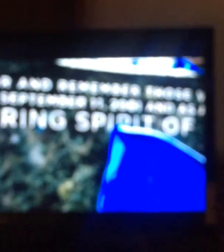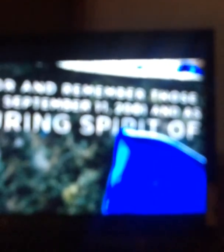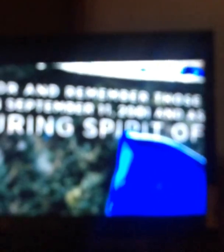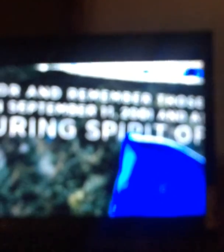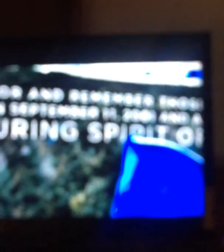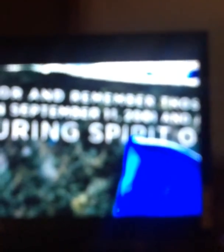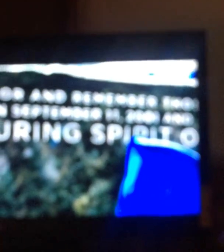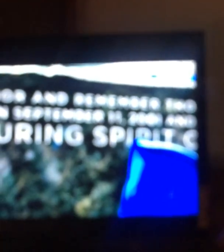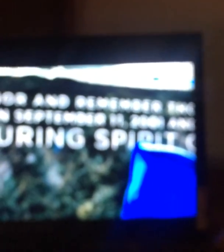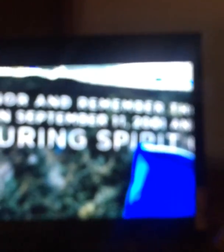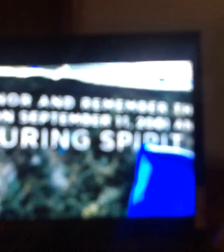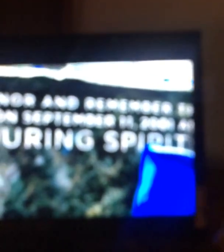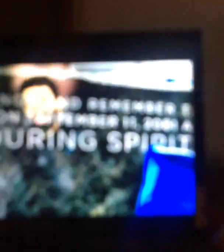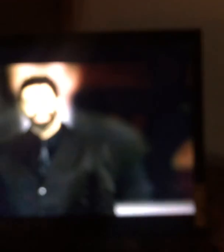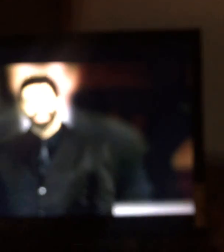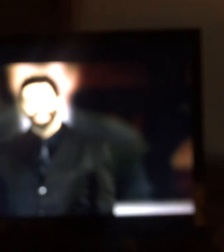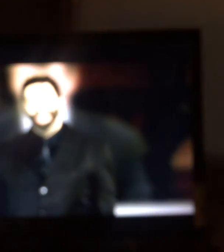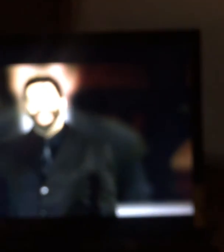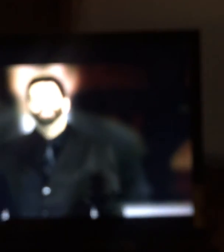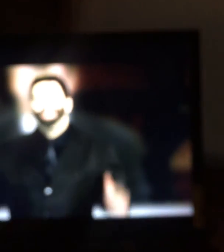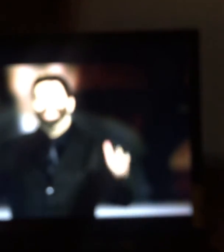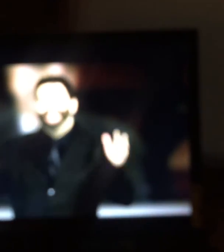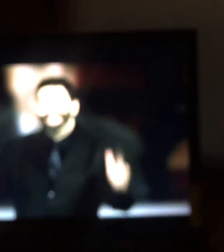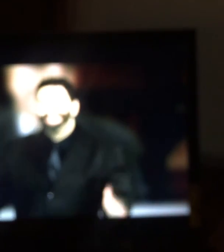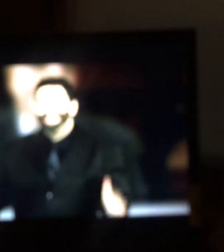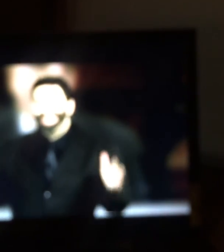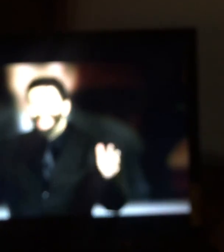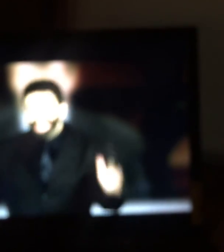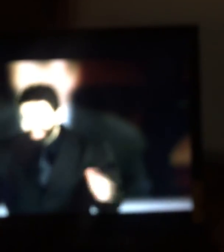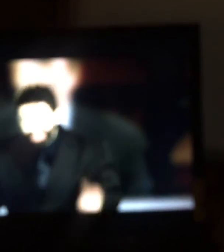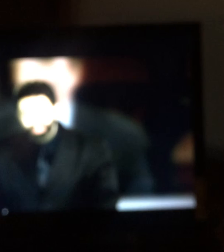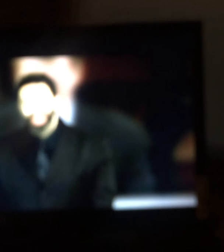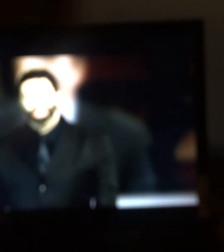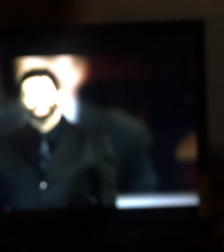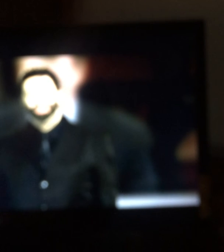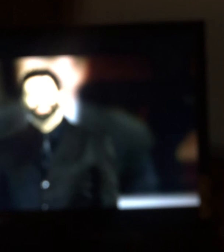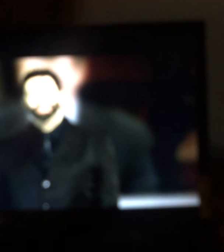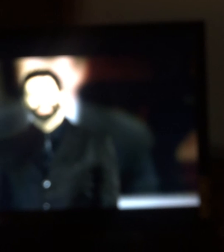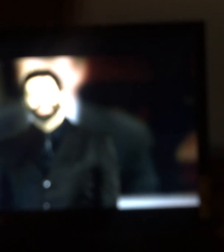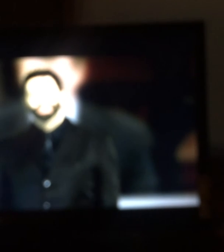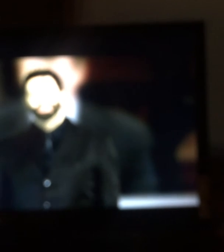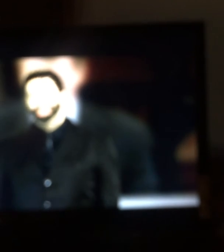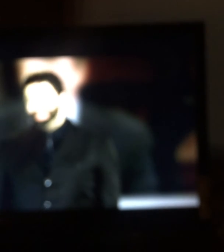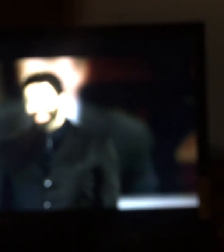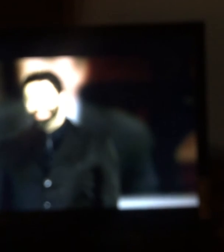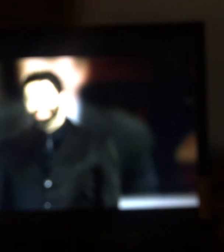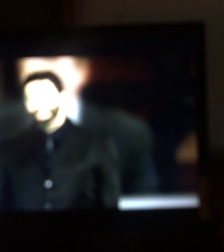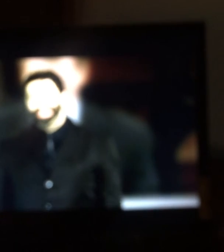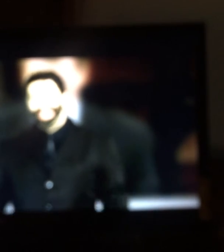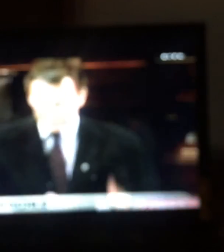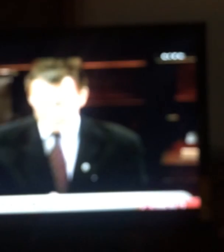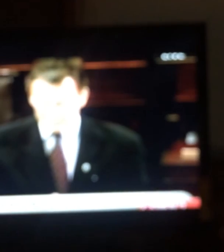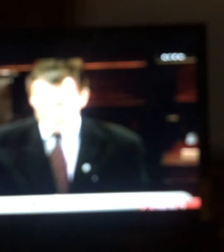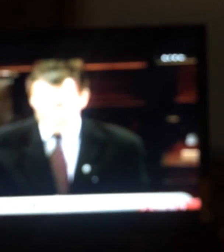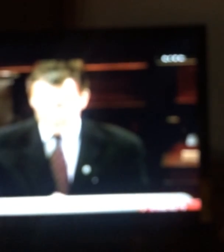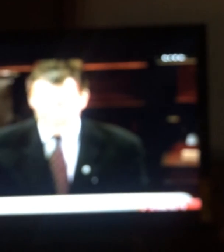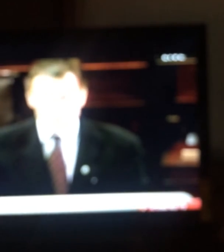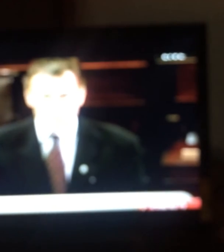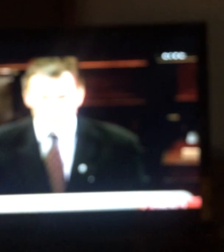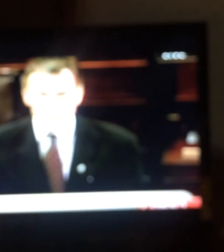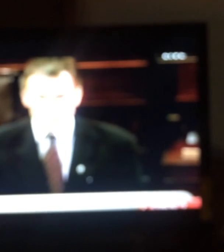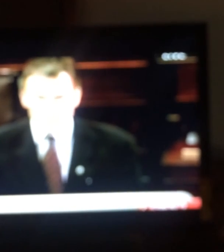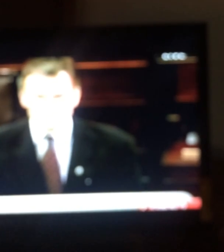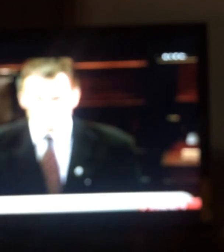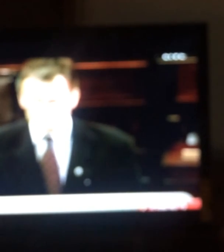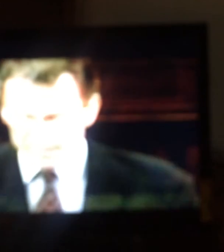three years after he says it. And when he gets to the end of the speech, what he says is that he says, that